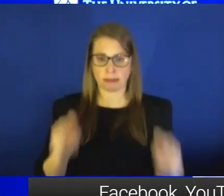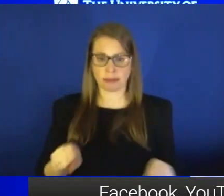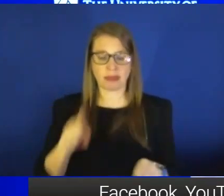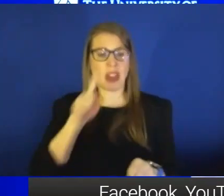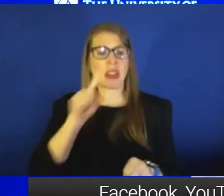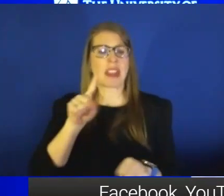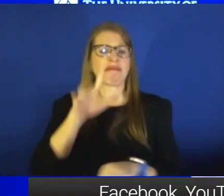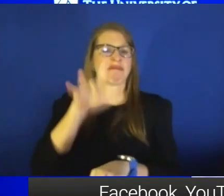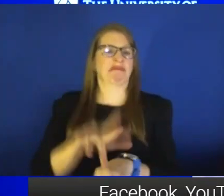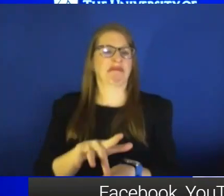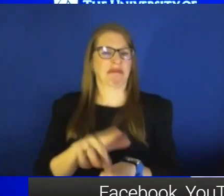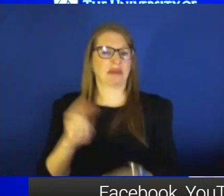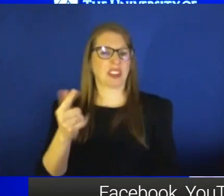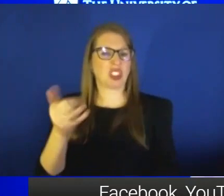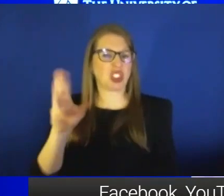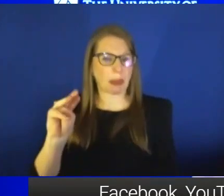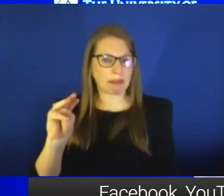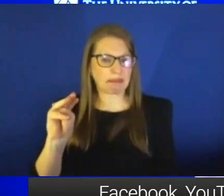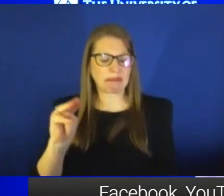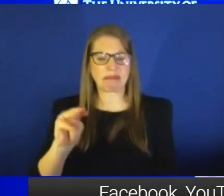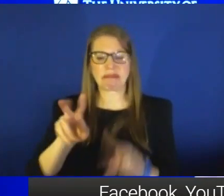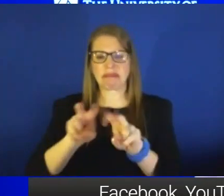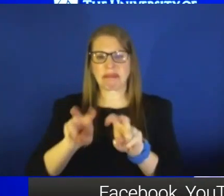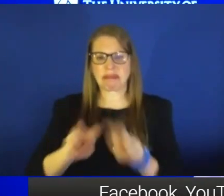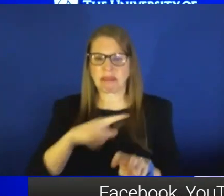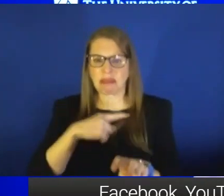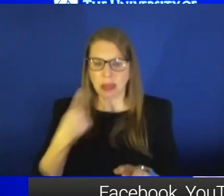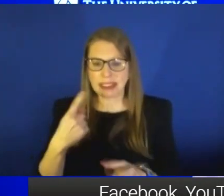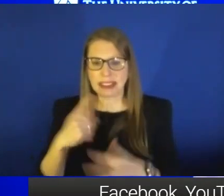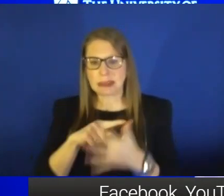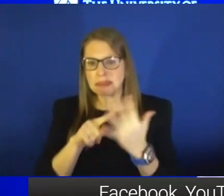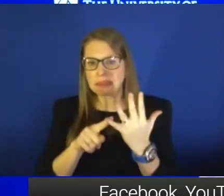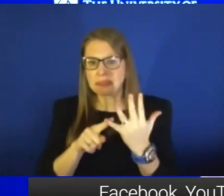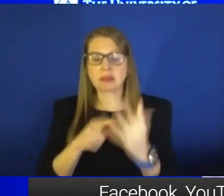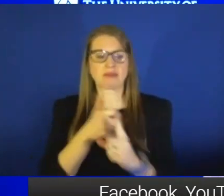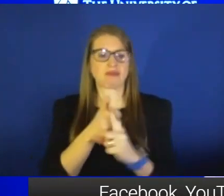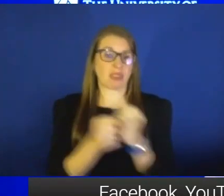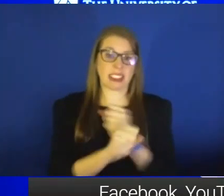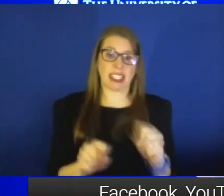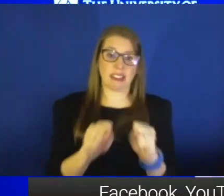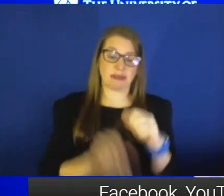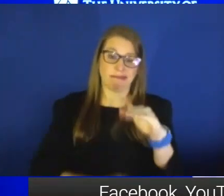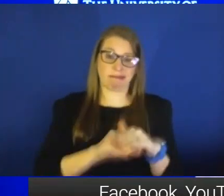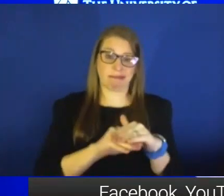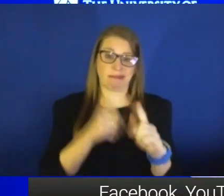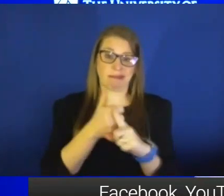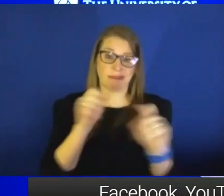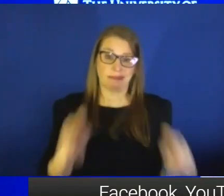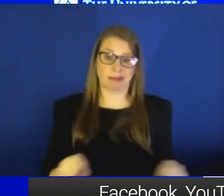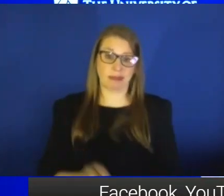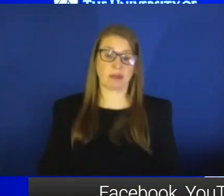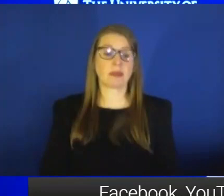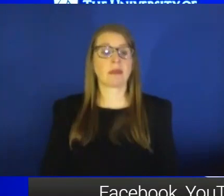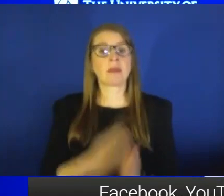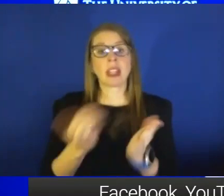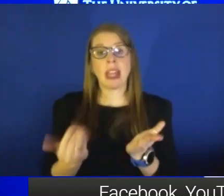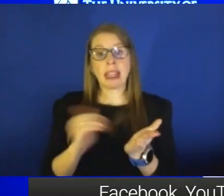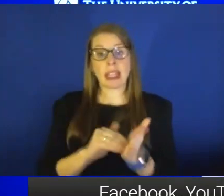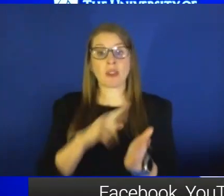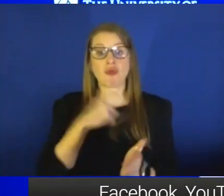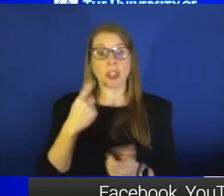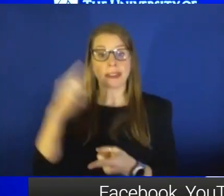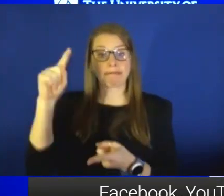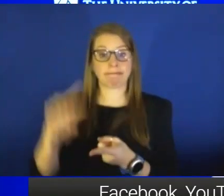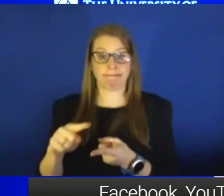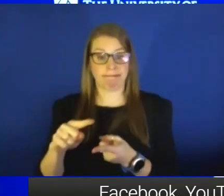assessing all of those risks, I think you're as safe as you possibly can be. Again, you can lower that risk by also going at